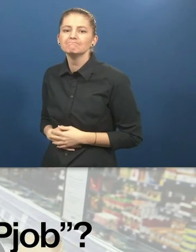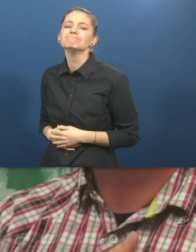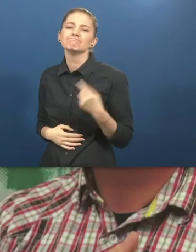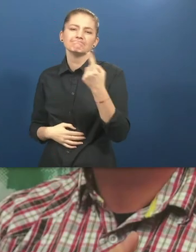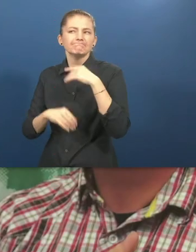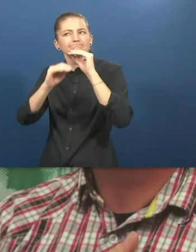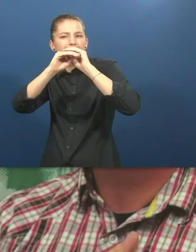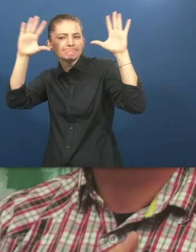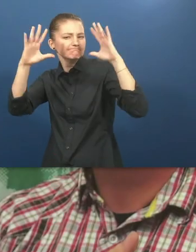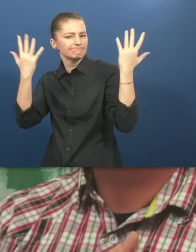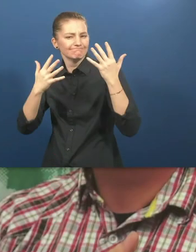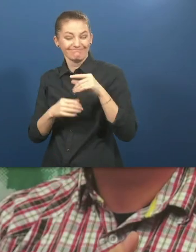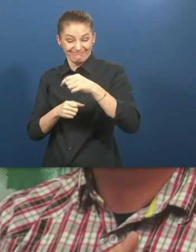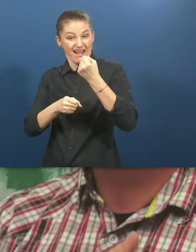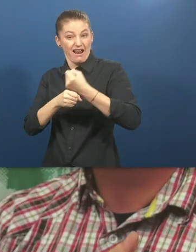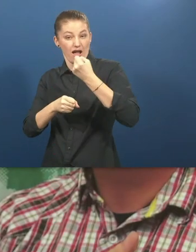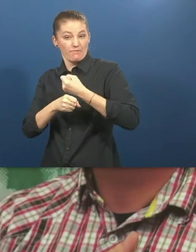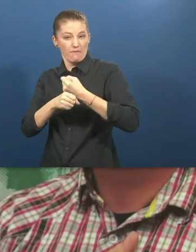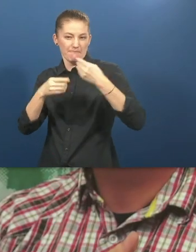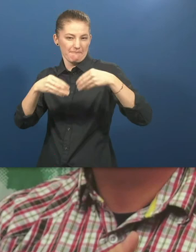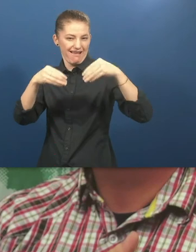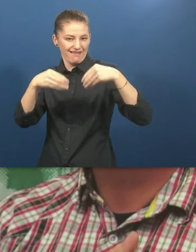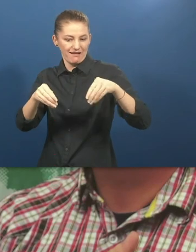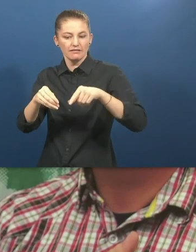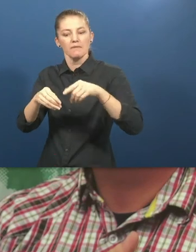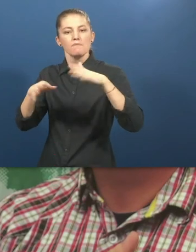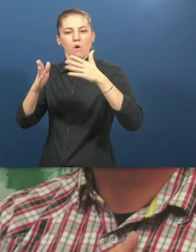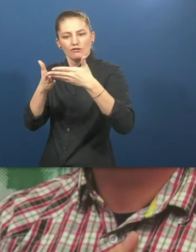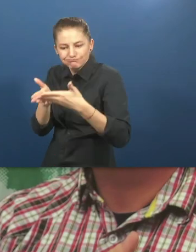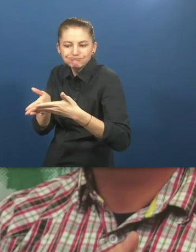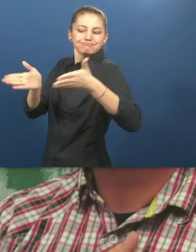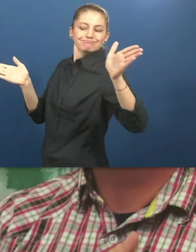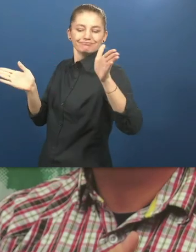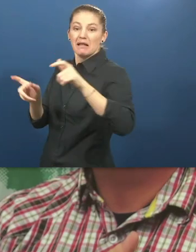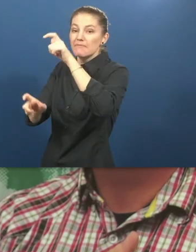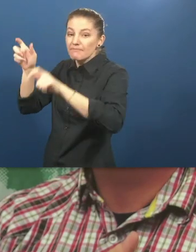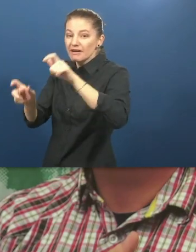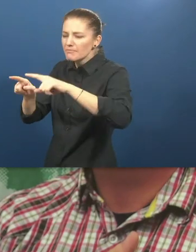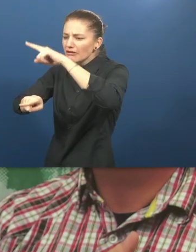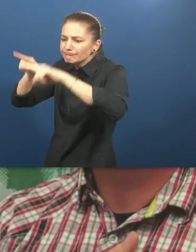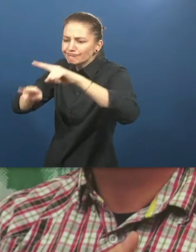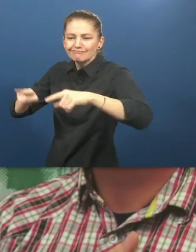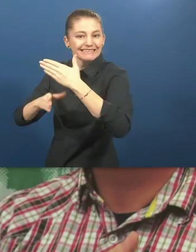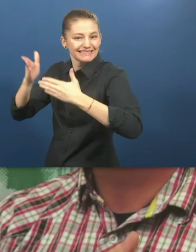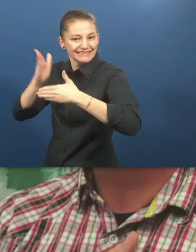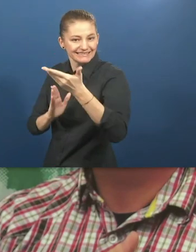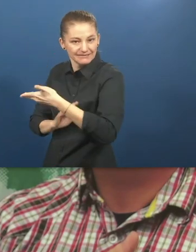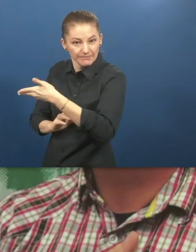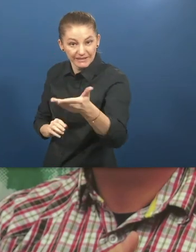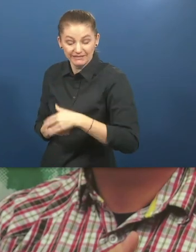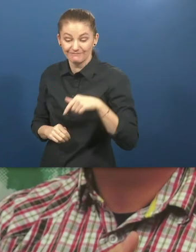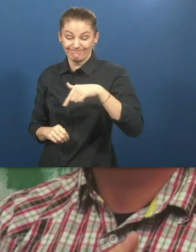We have a vision of a labour market that has room for people with all sorts of special needs.